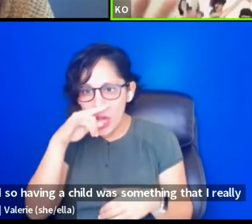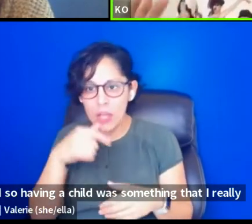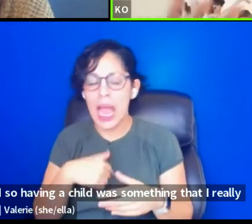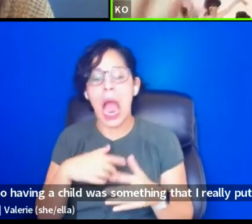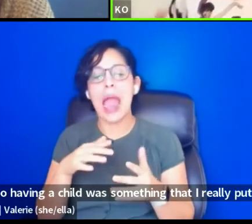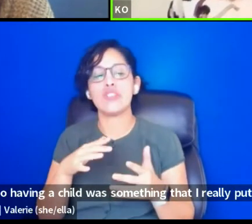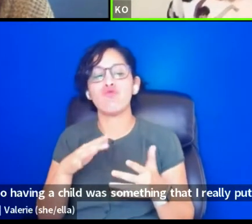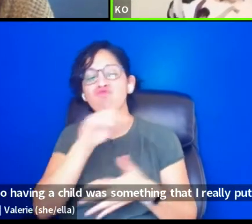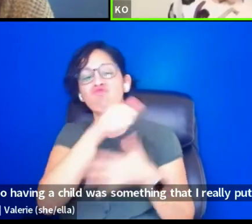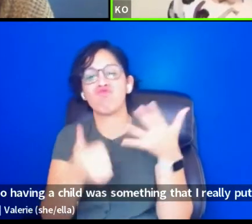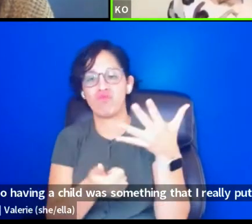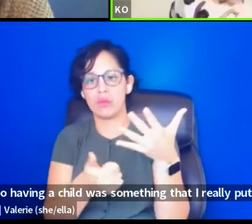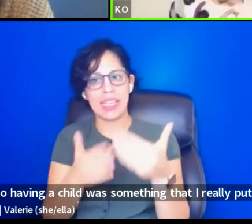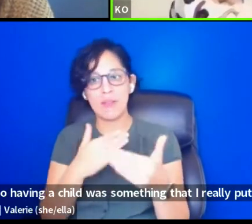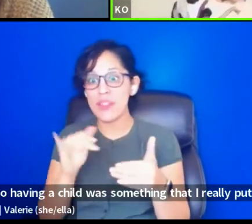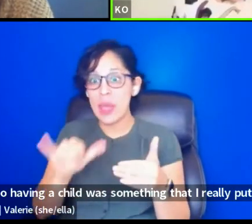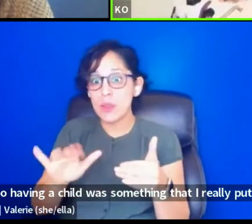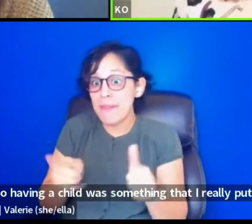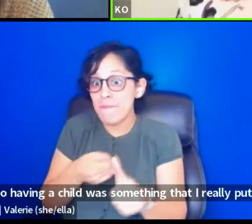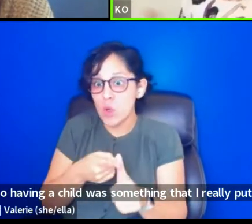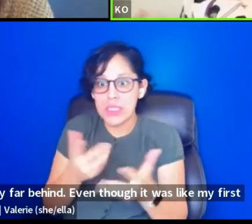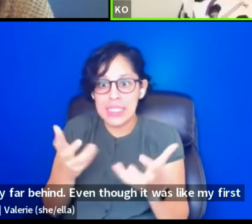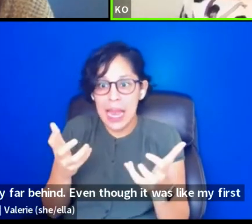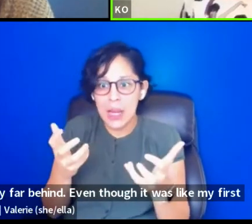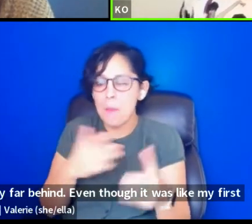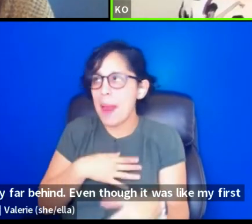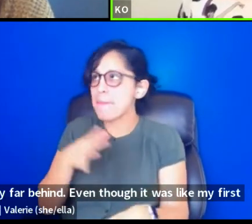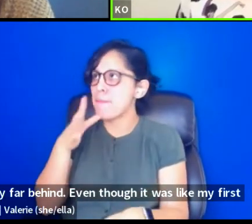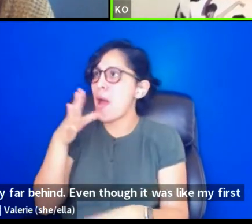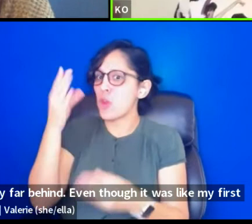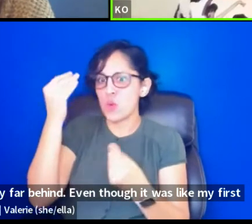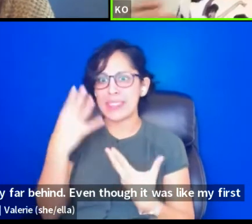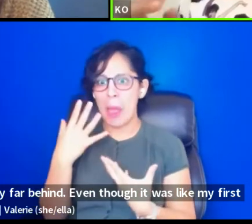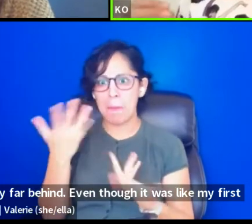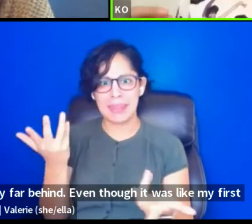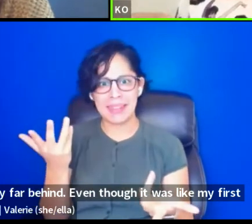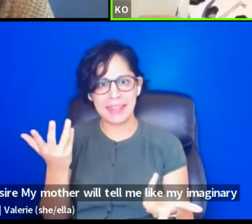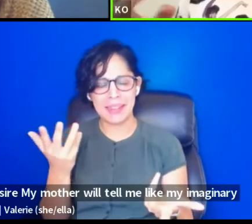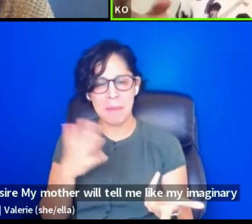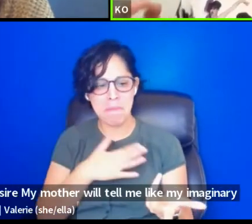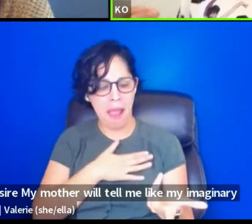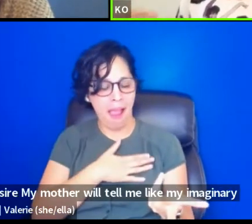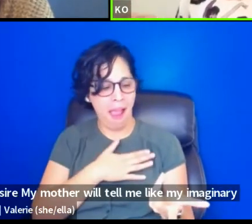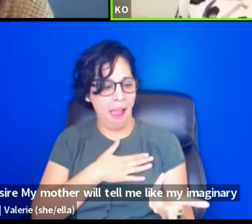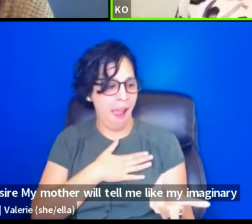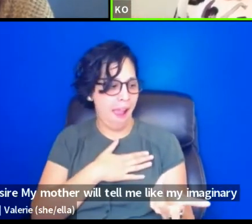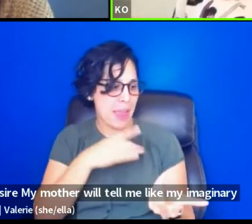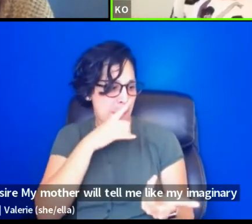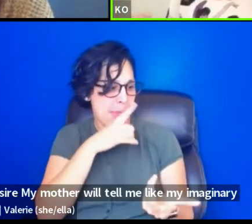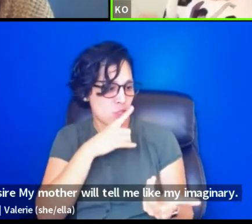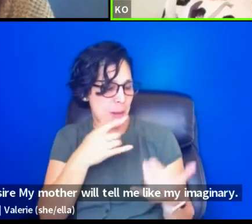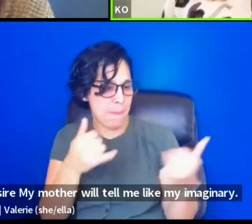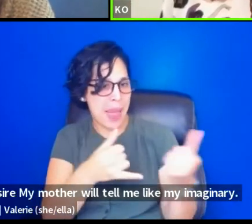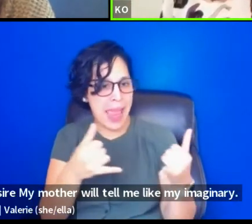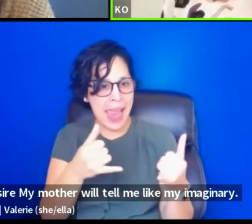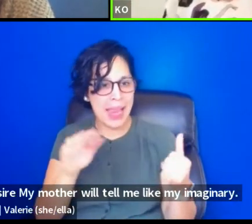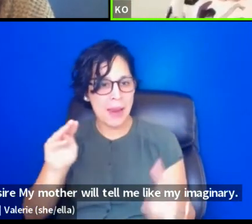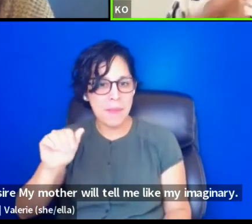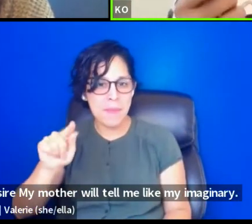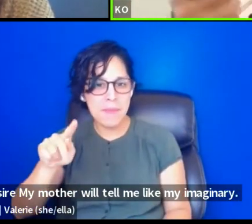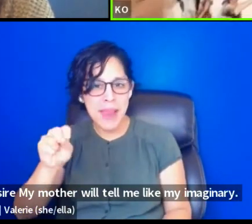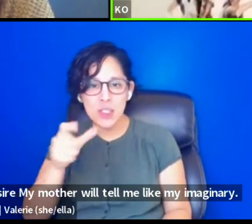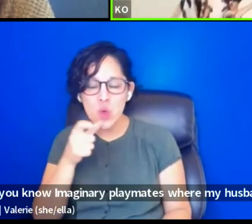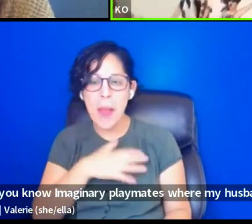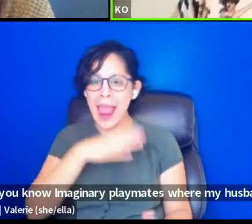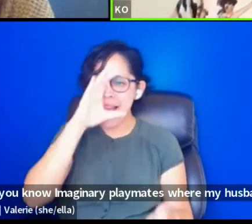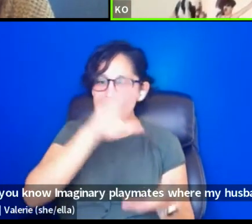even though it was like my first desire. My mother will tell me like my imaginary, my, my, you know, imaginary playmates were my husband, Jack, and